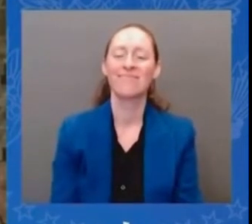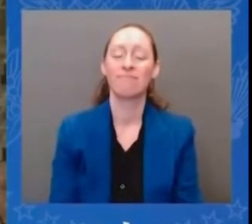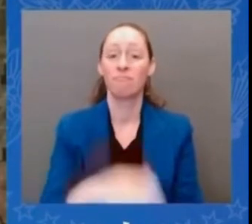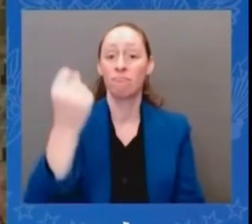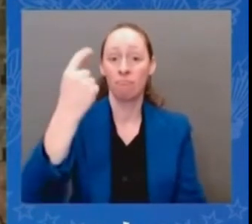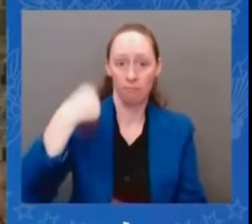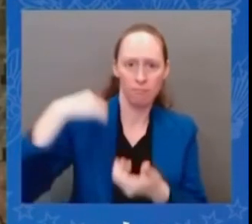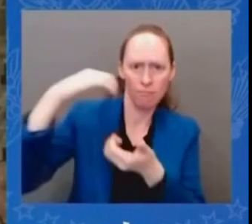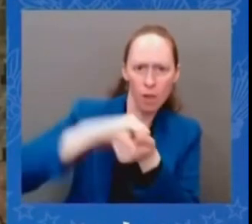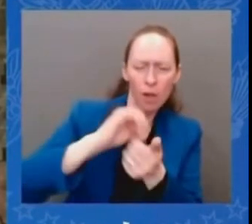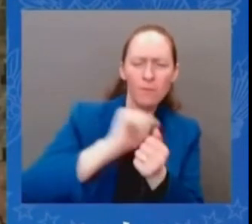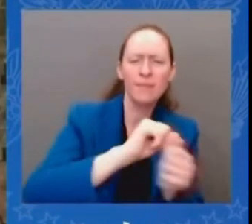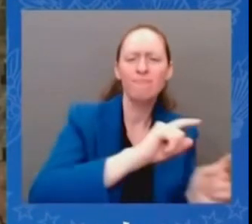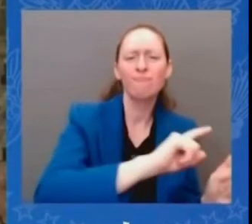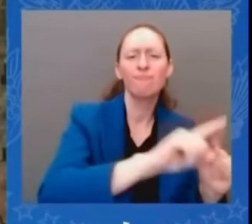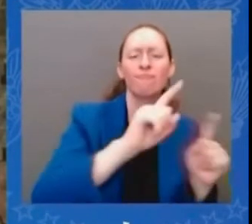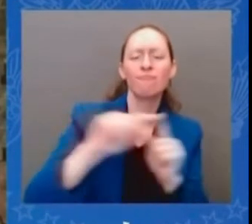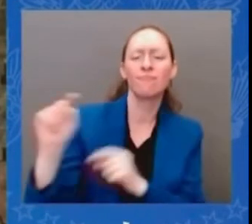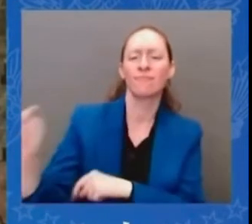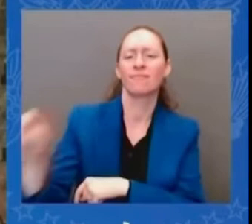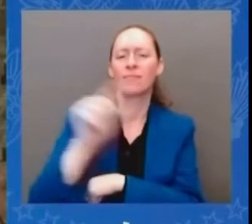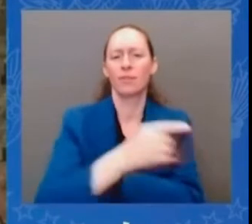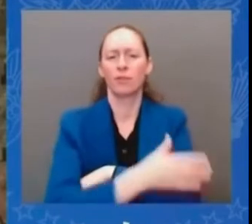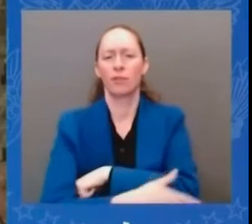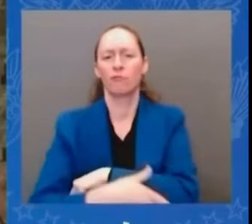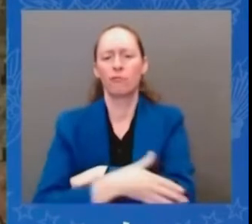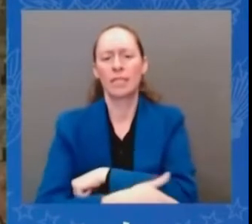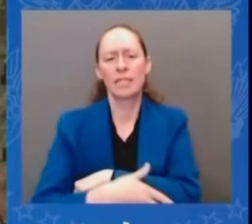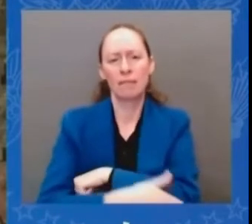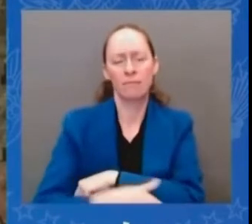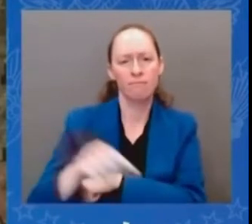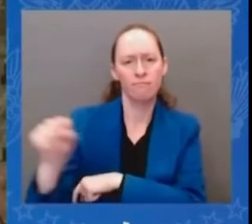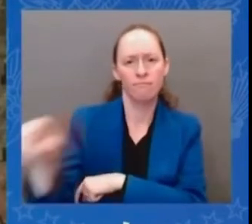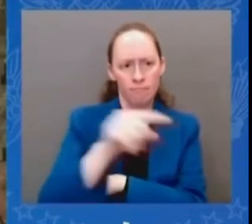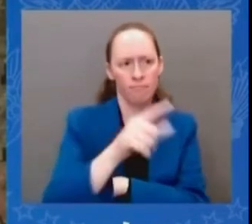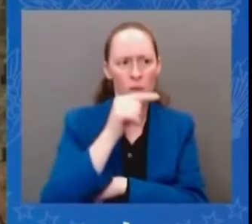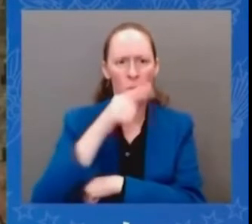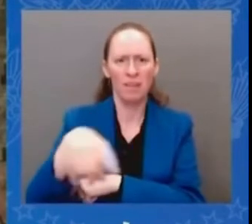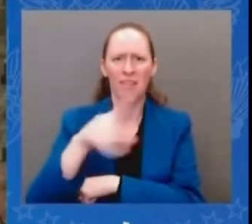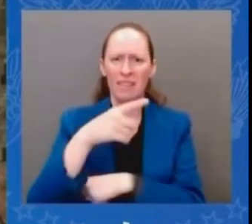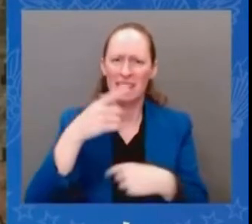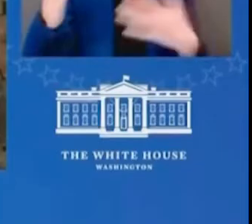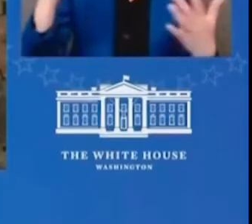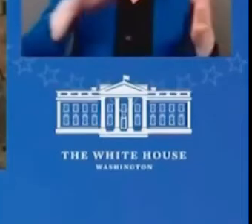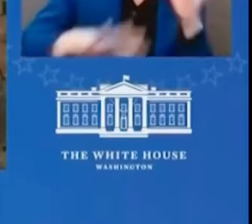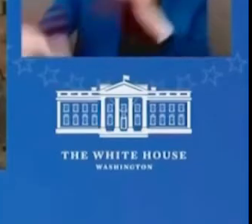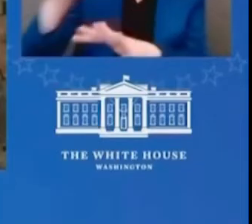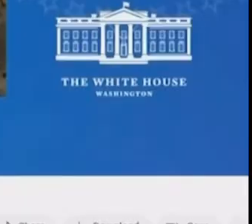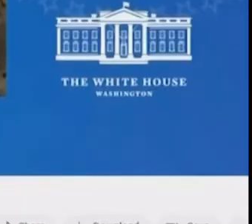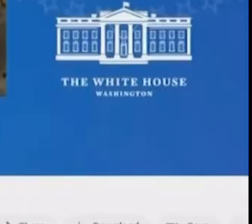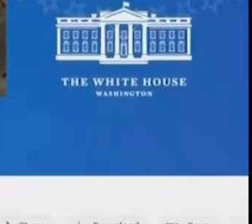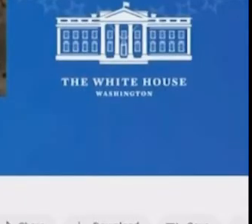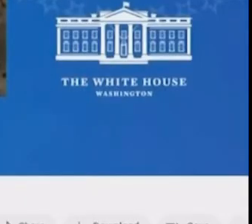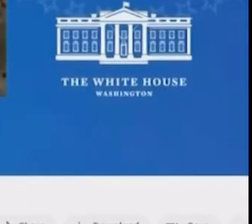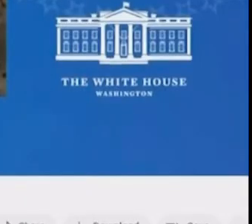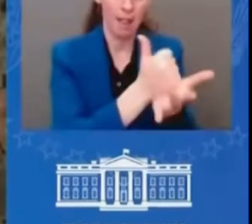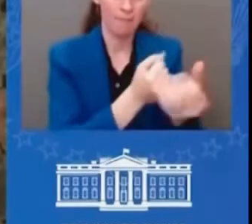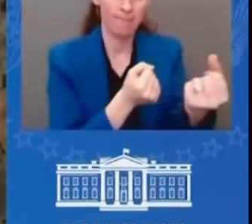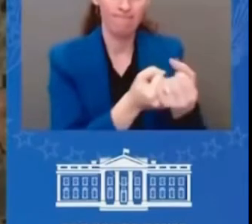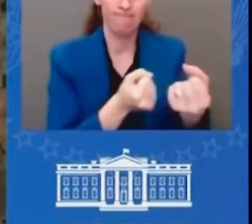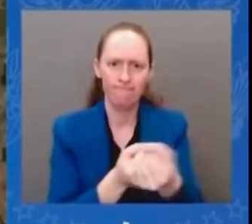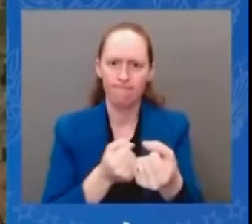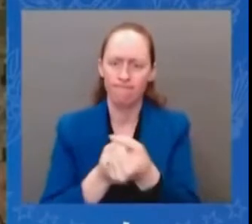align global ambition with the 1.5 degrees celsius goal while supercharging our clean energy transition